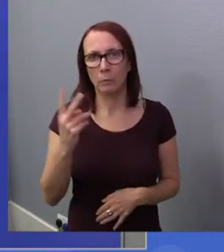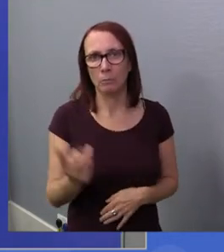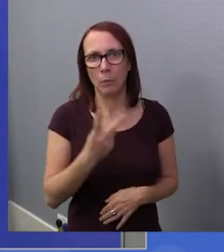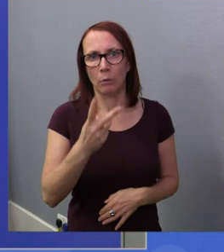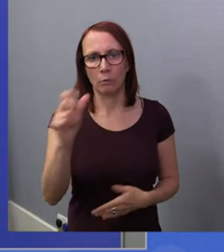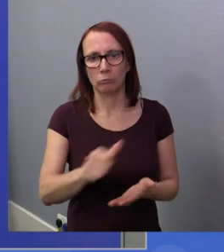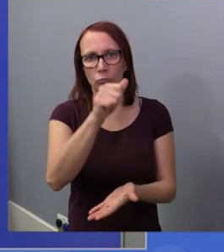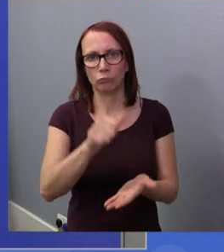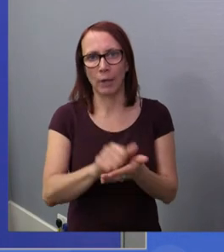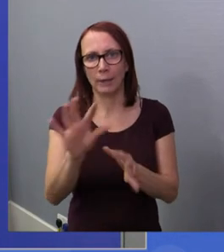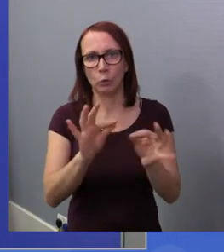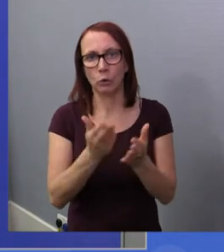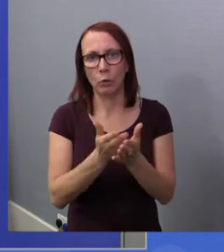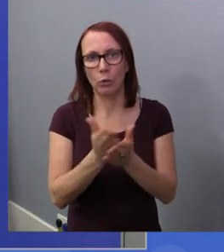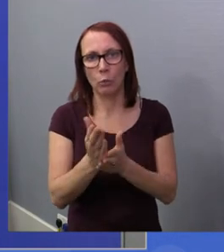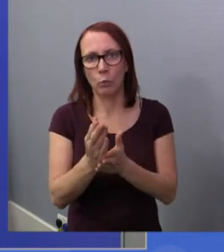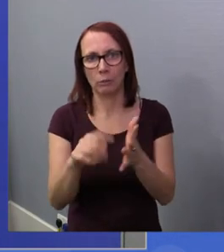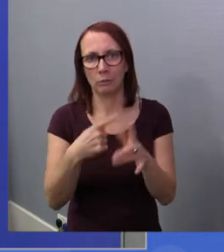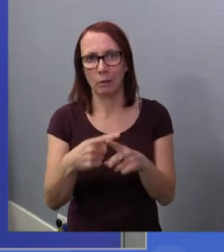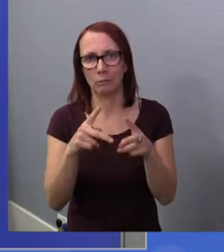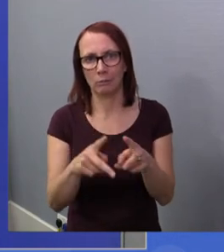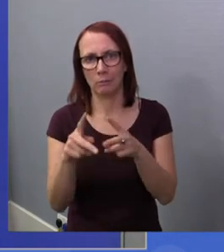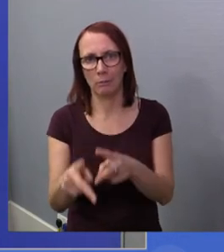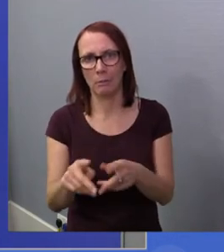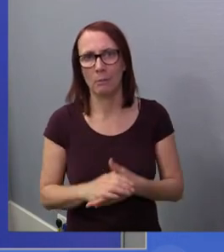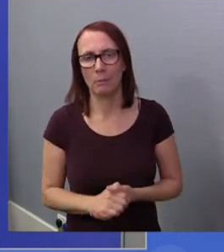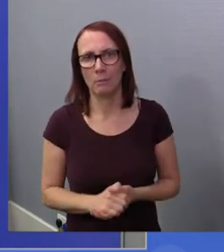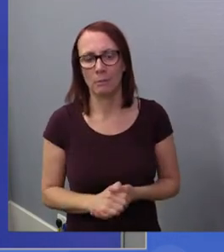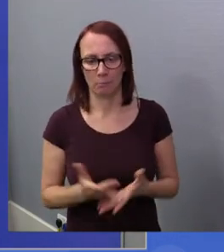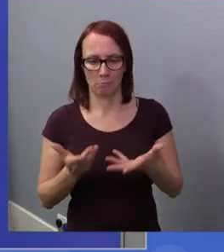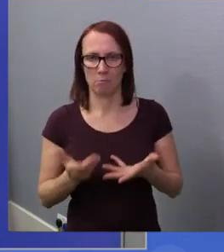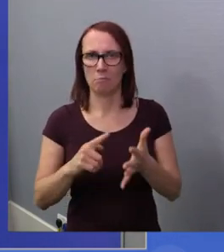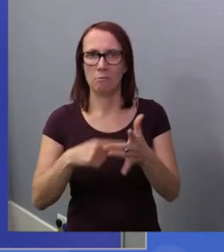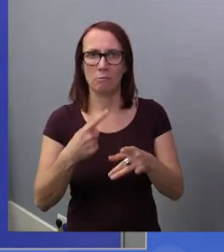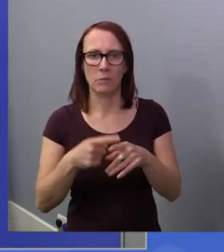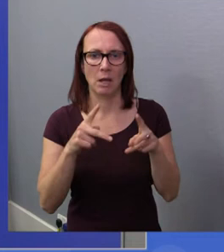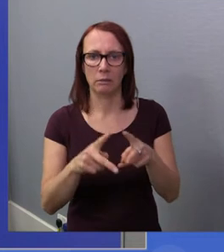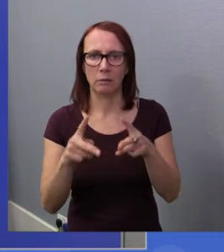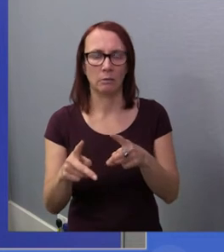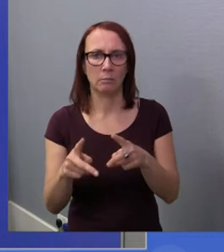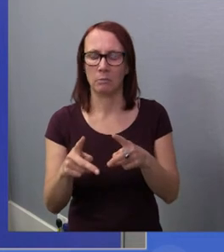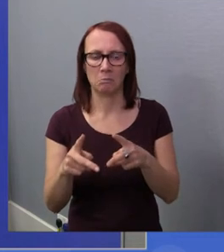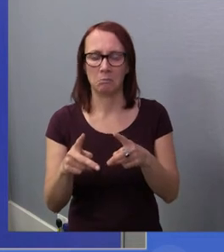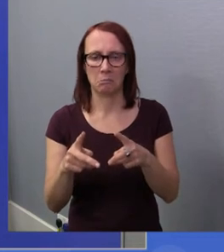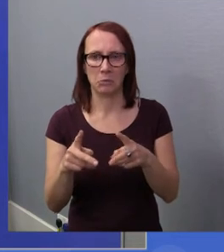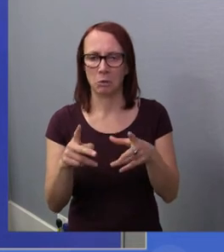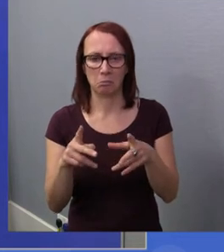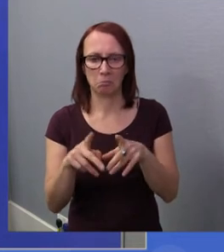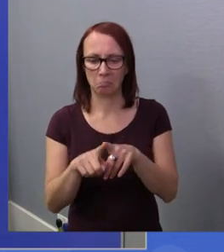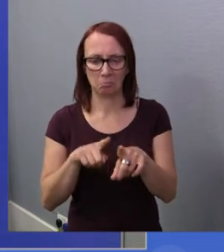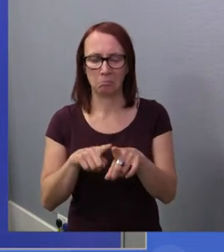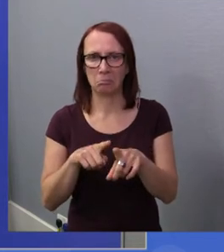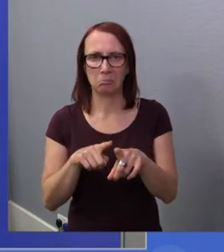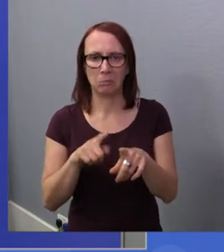through taxation, and the current tax system does not reflect today's changing world, for example, employment